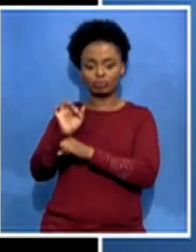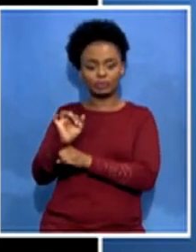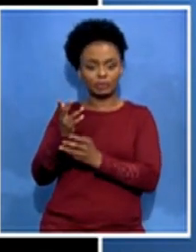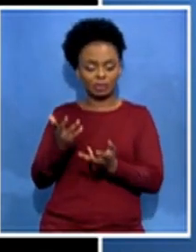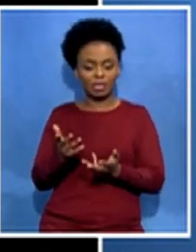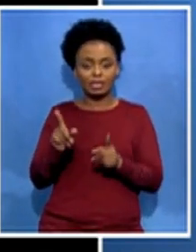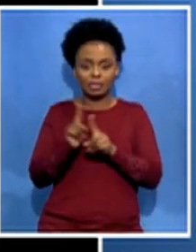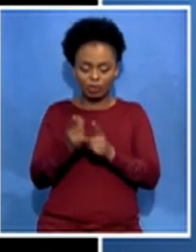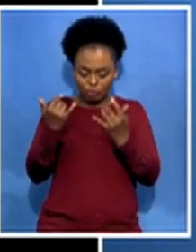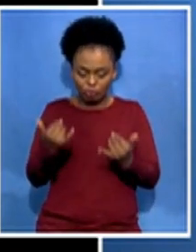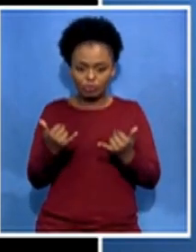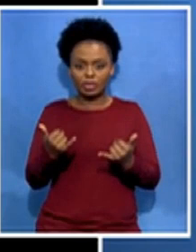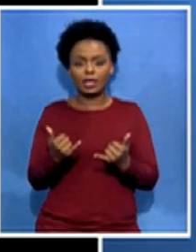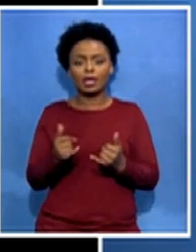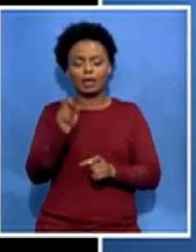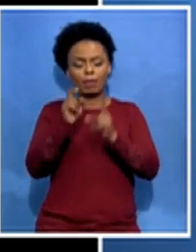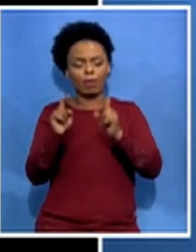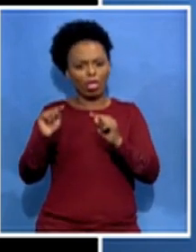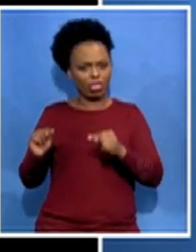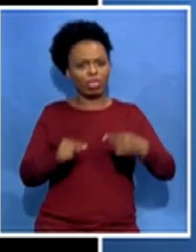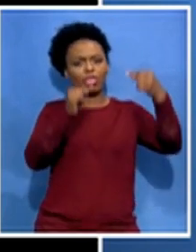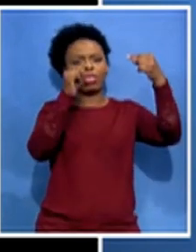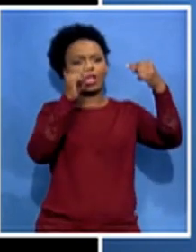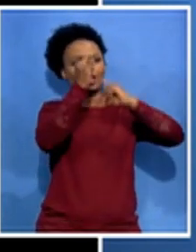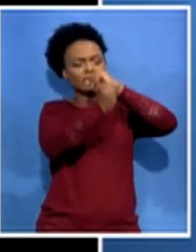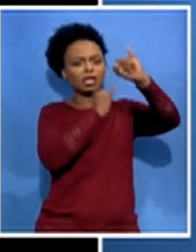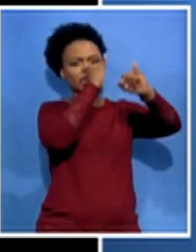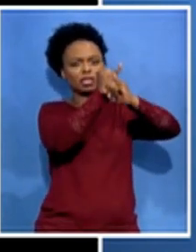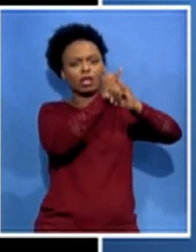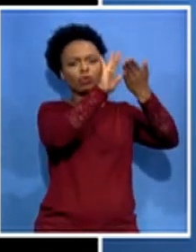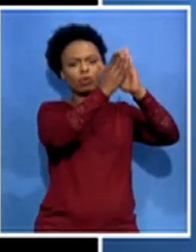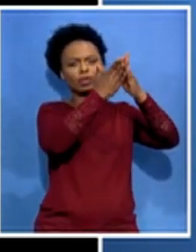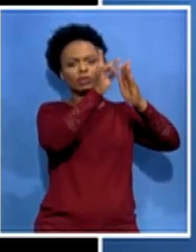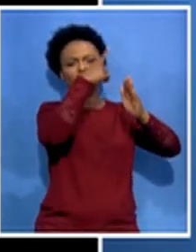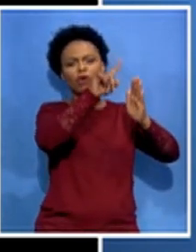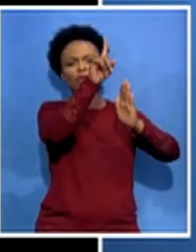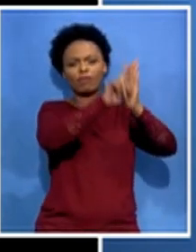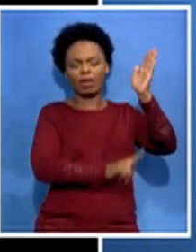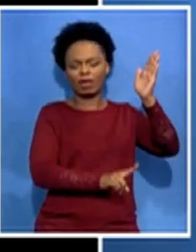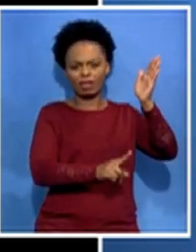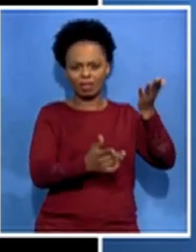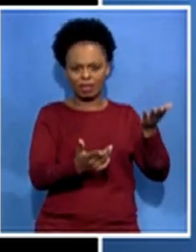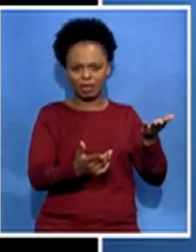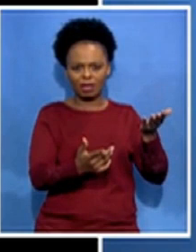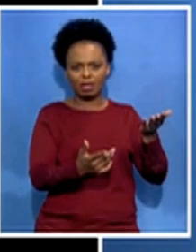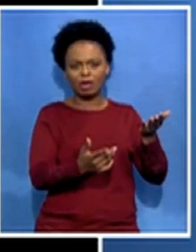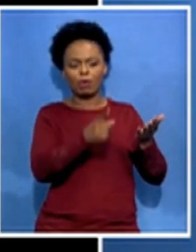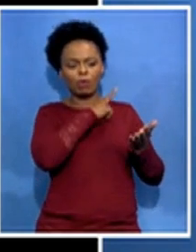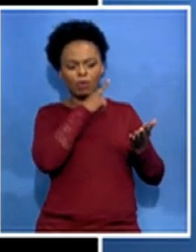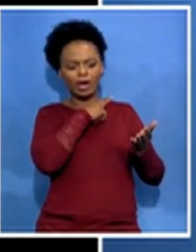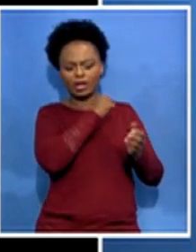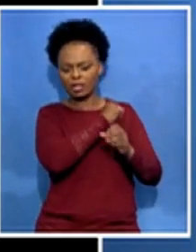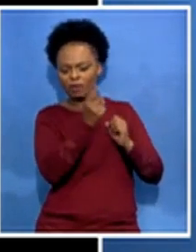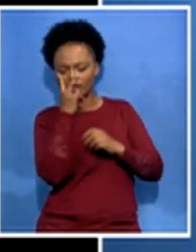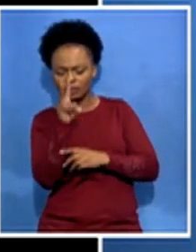international community for failure to see the signs but also to intervene during the